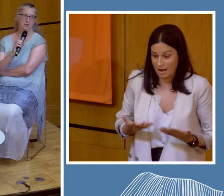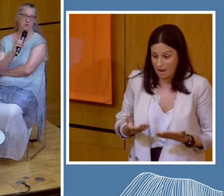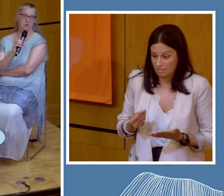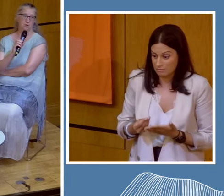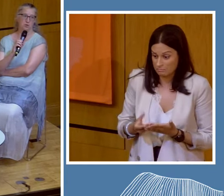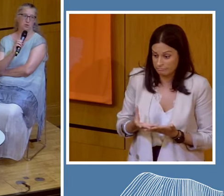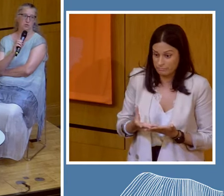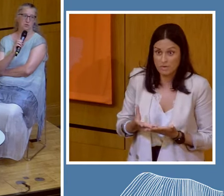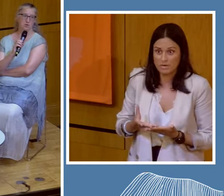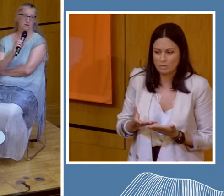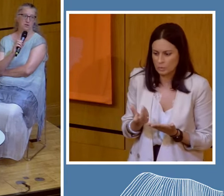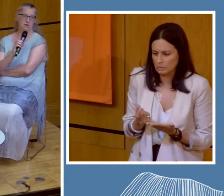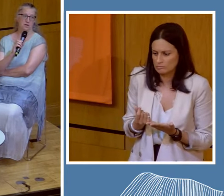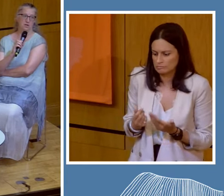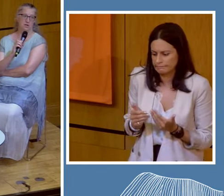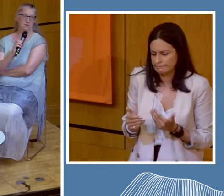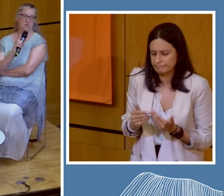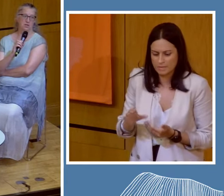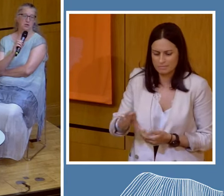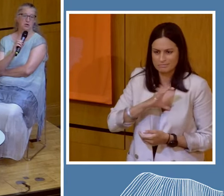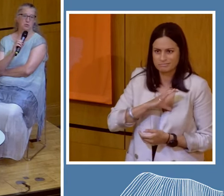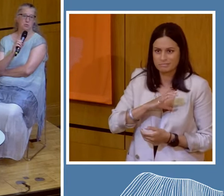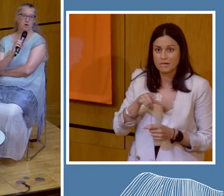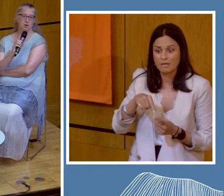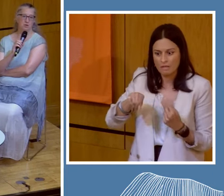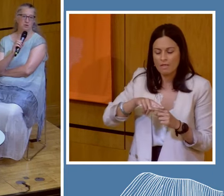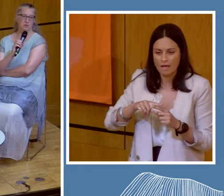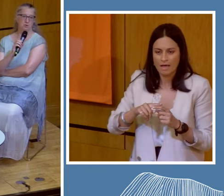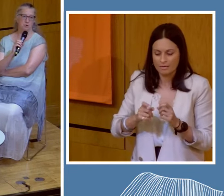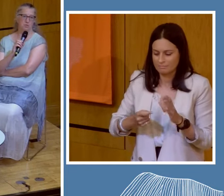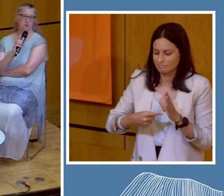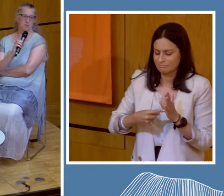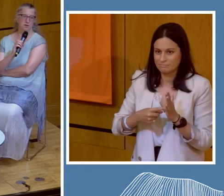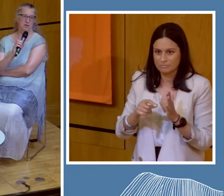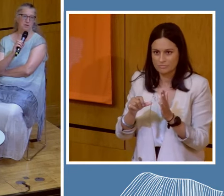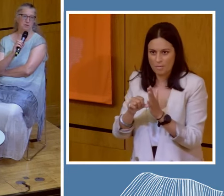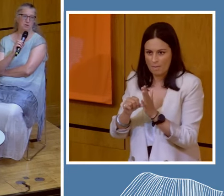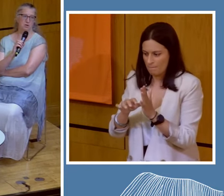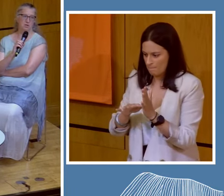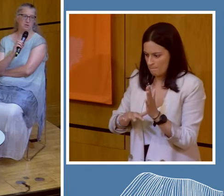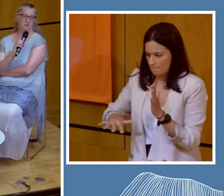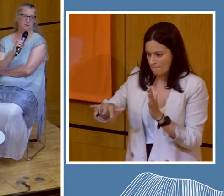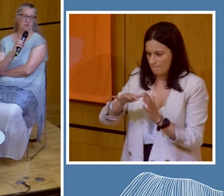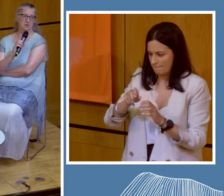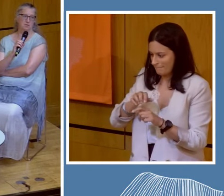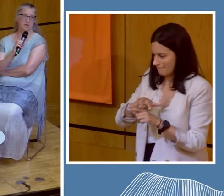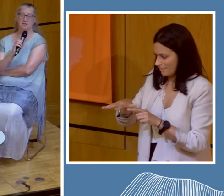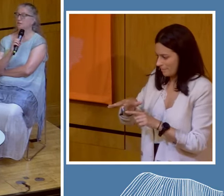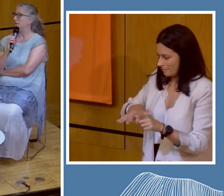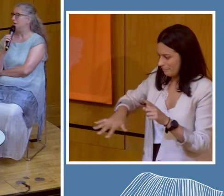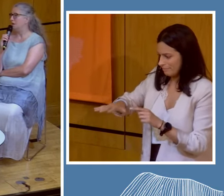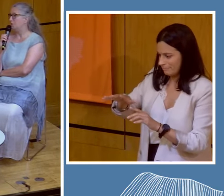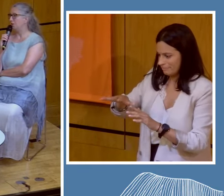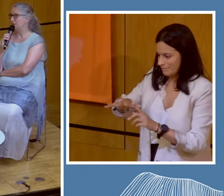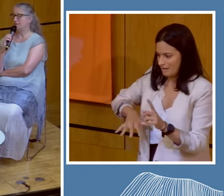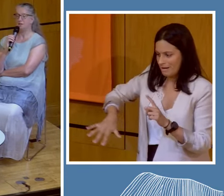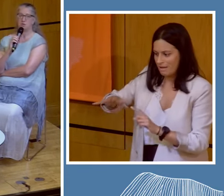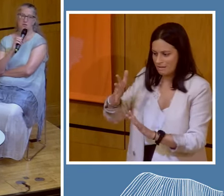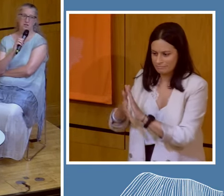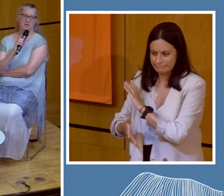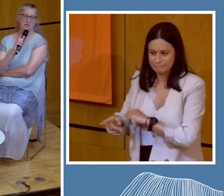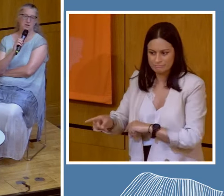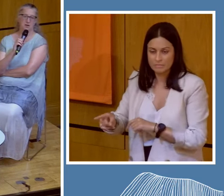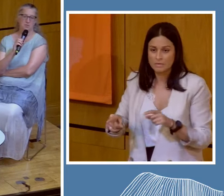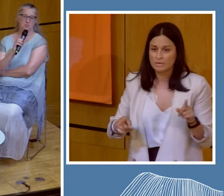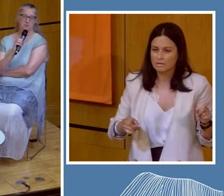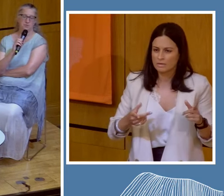or soon is a huge part of the problem and how we've got ourselves. And I was going to tell